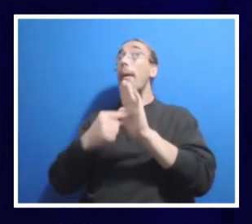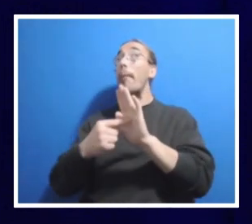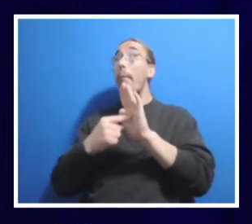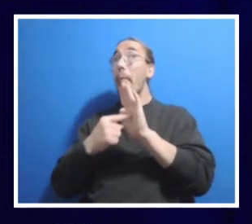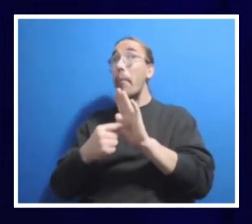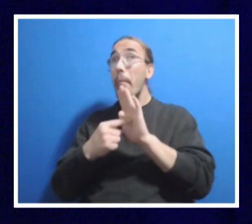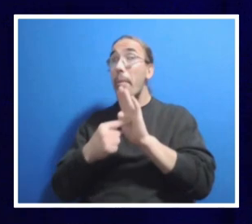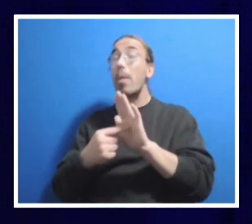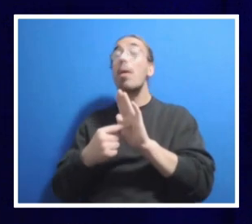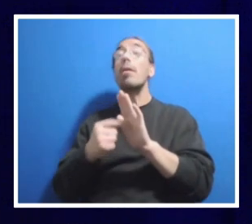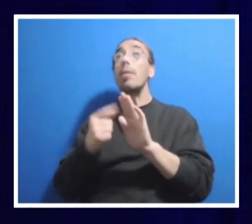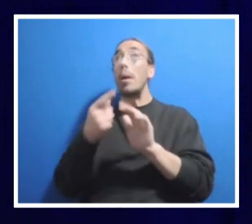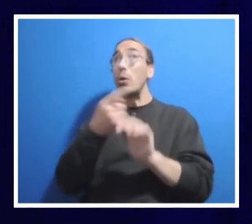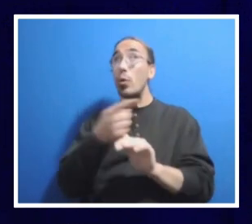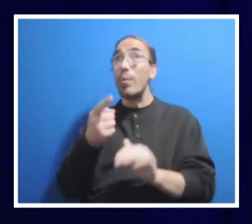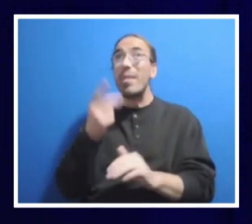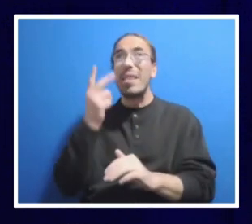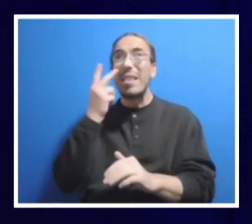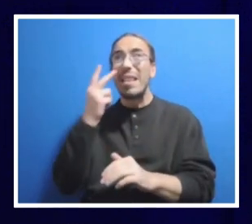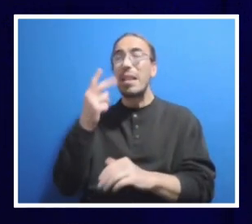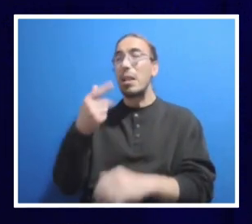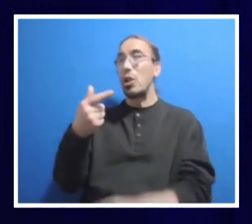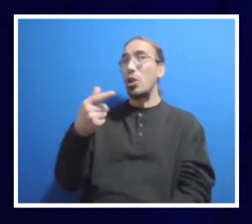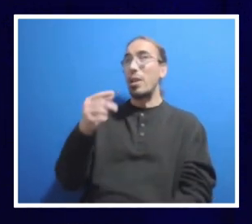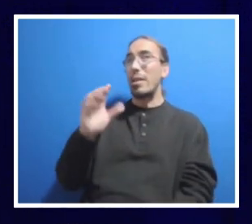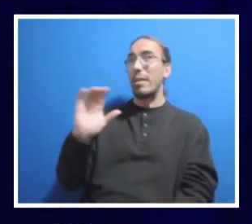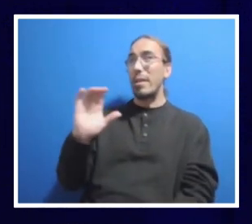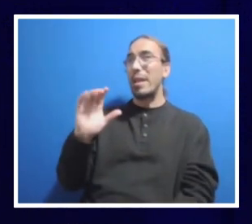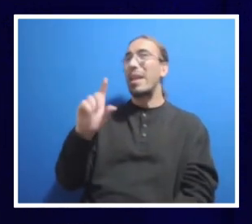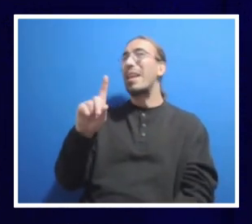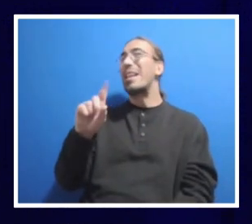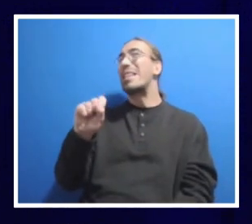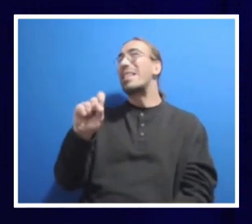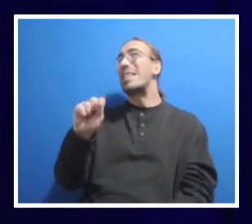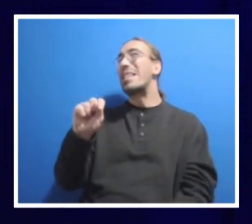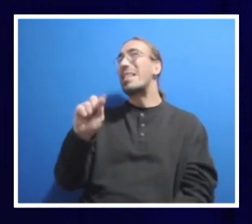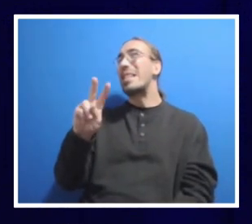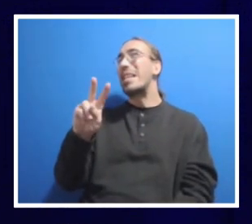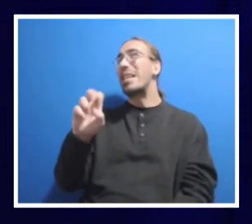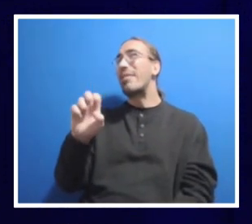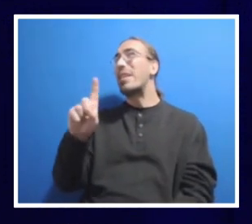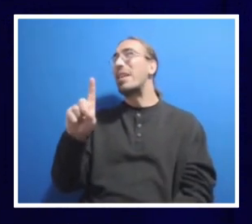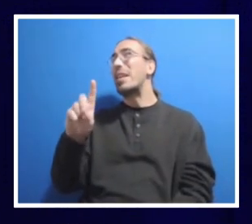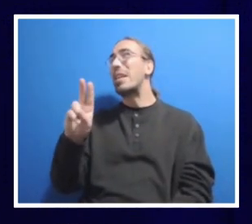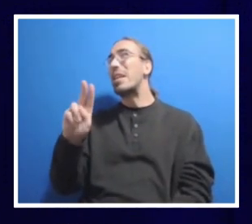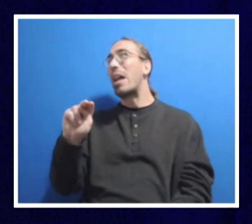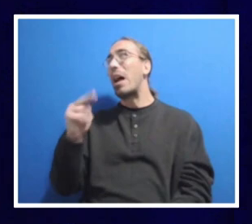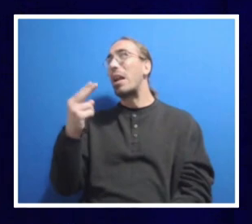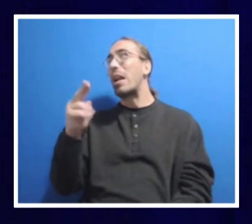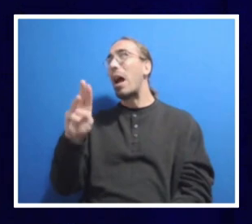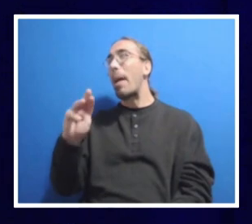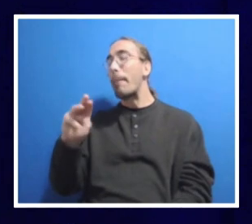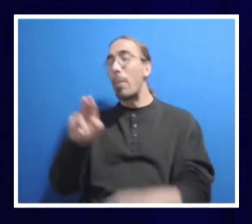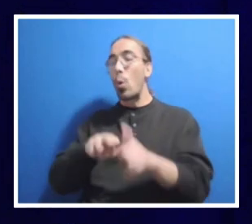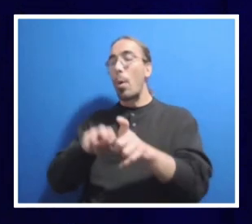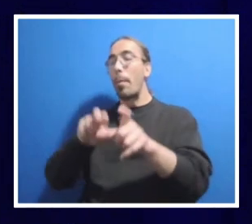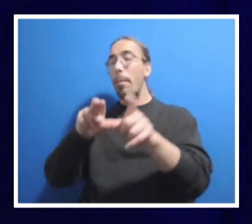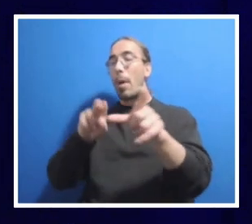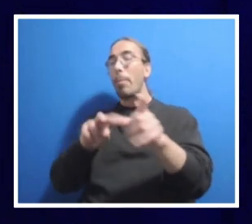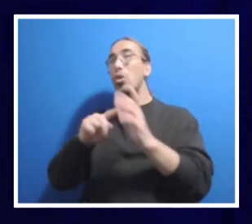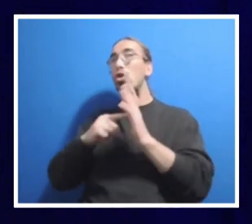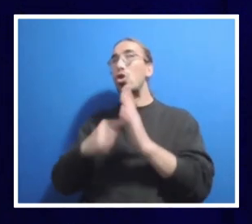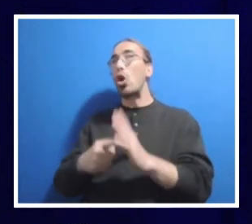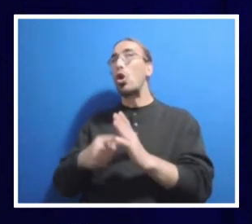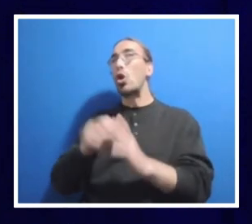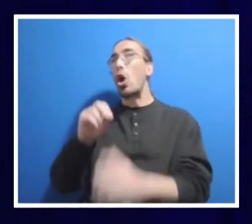seen our GC, Steve Dunham, is stepping down from the GC role October 1. And I've asked Frank